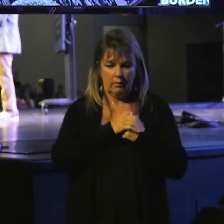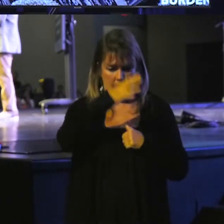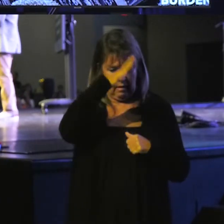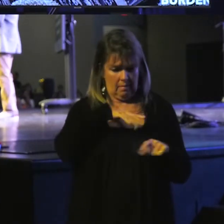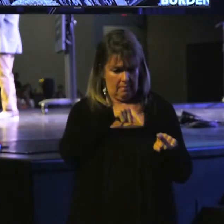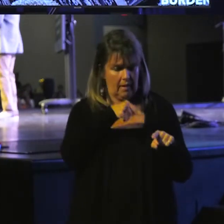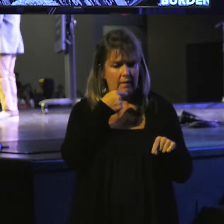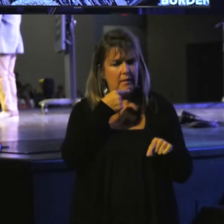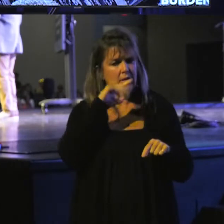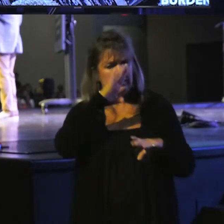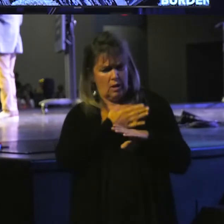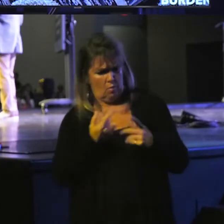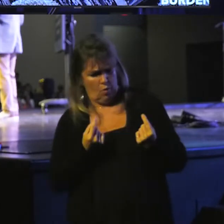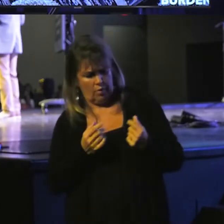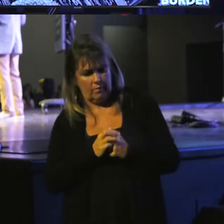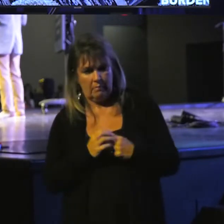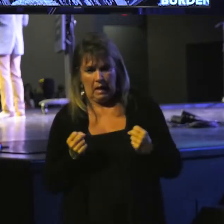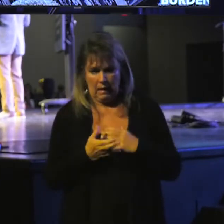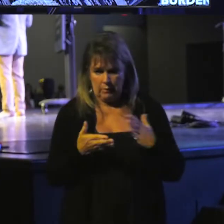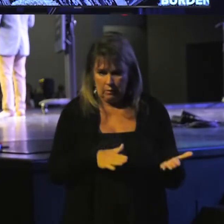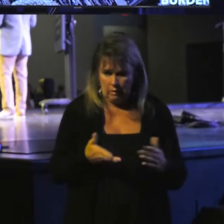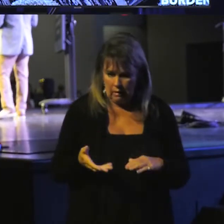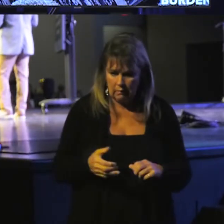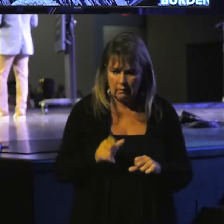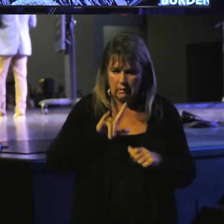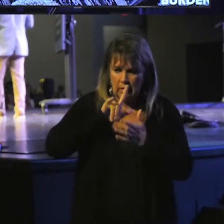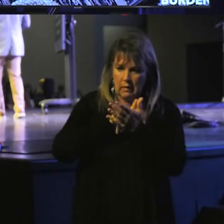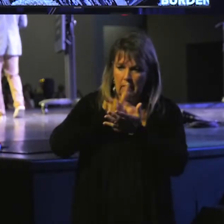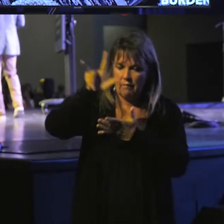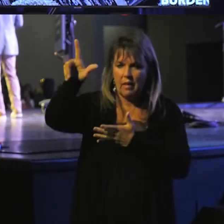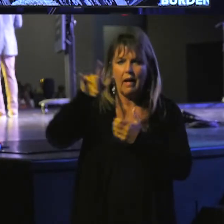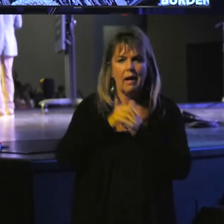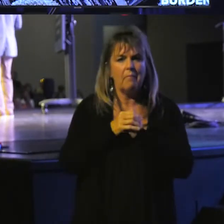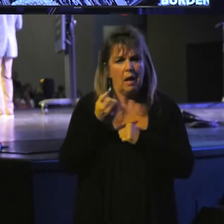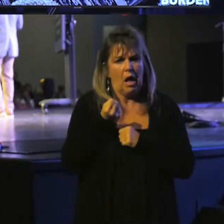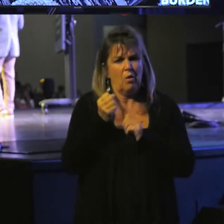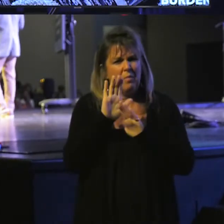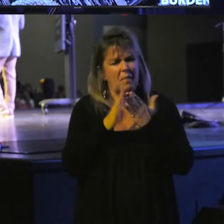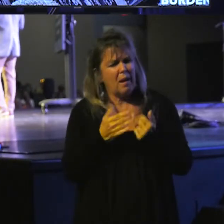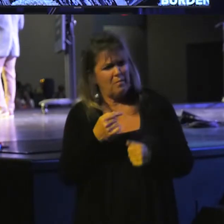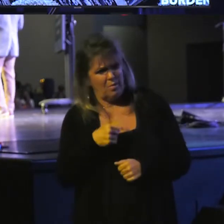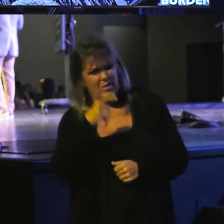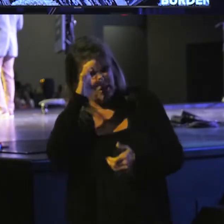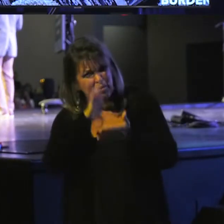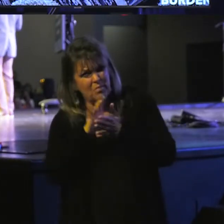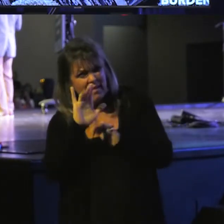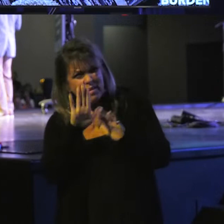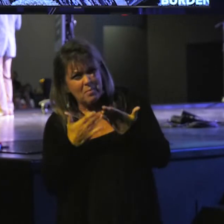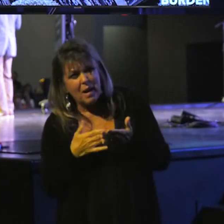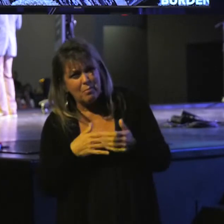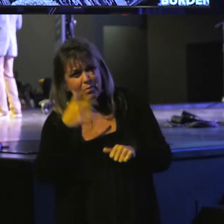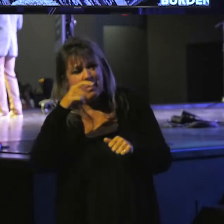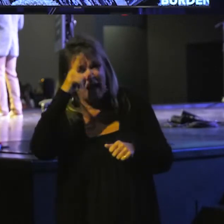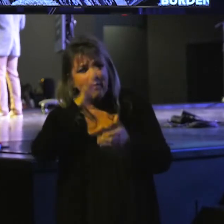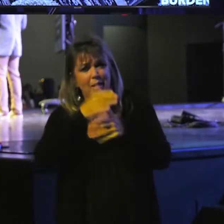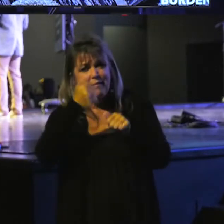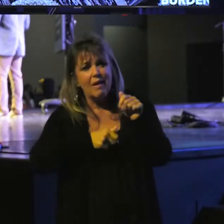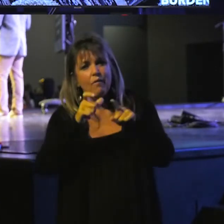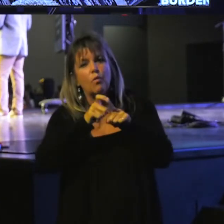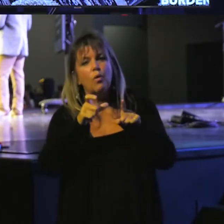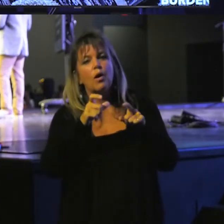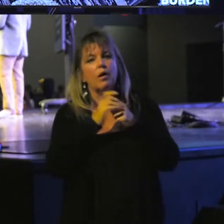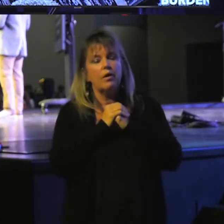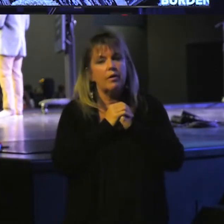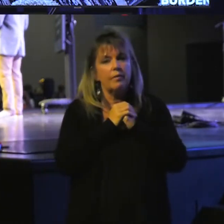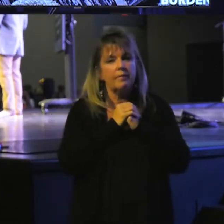son, what are you doing? He said, I'm scared to death of flying. So I'm holding my Bible. He said, you really believe that Bible? He said, I believe every word of it. I even believe the